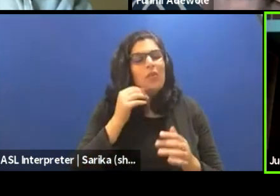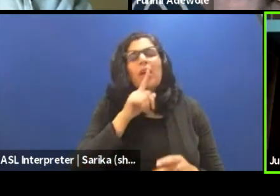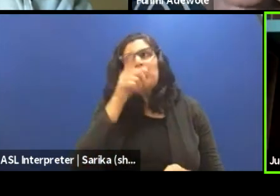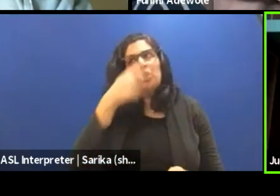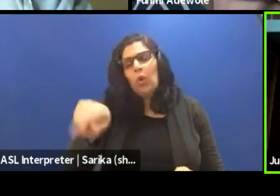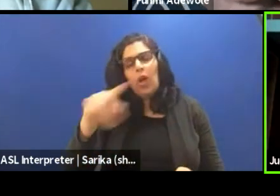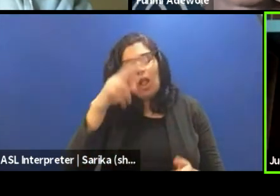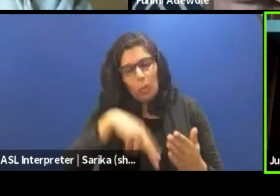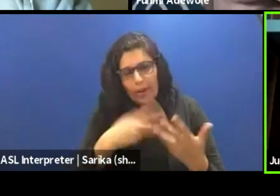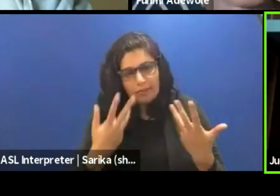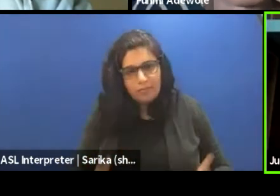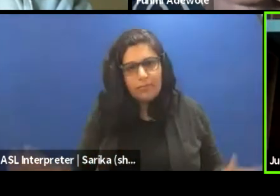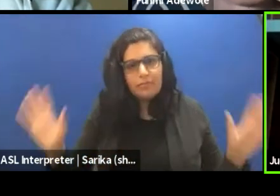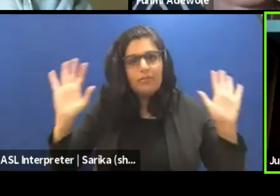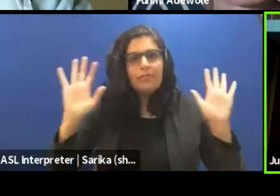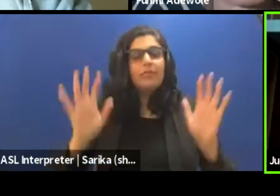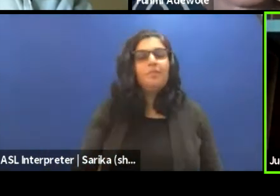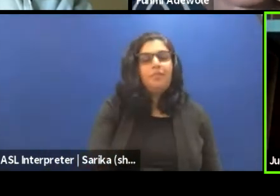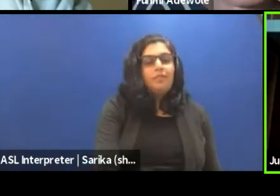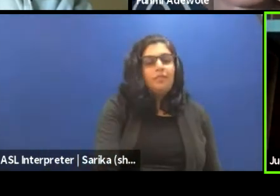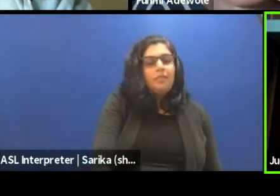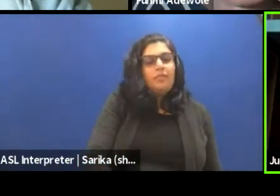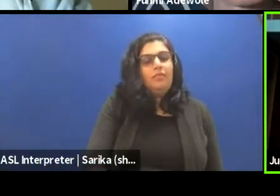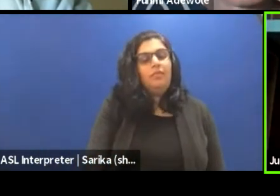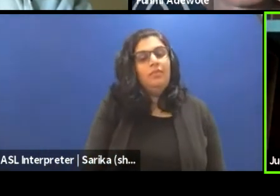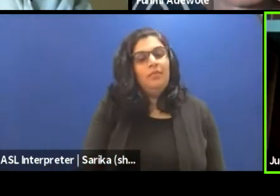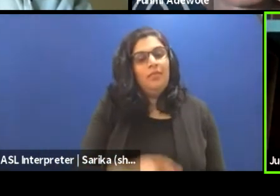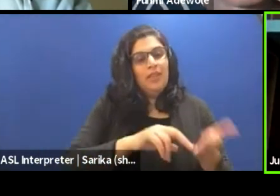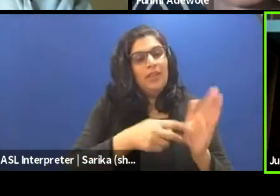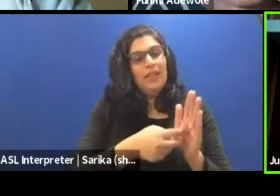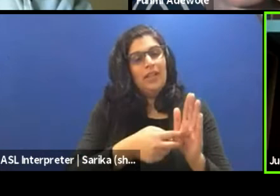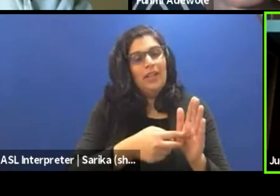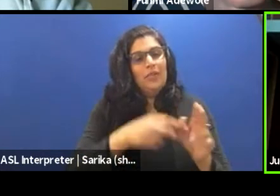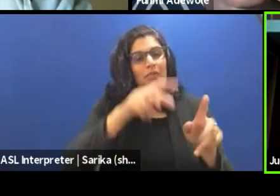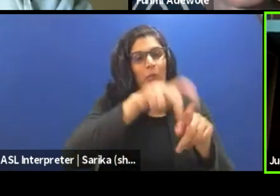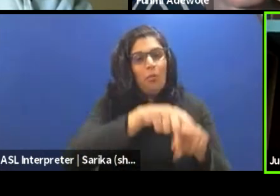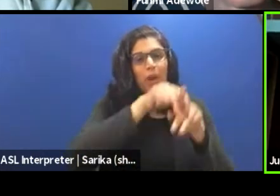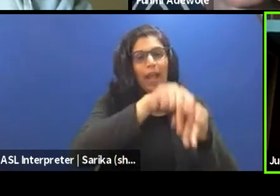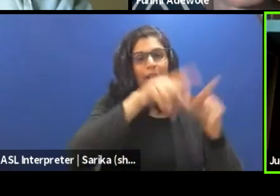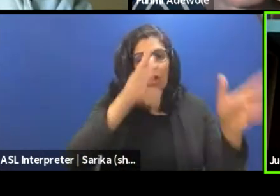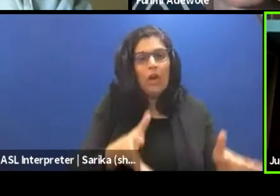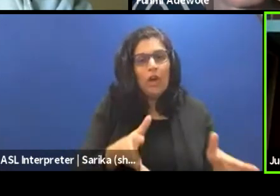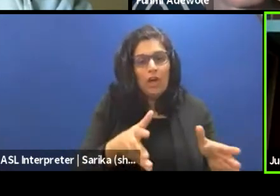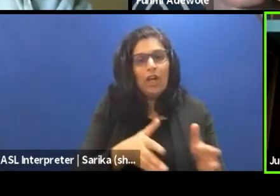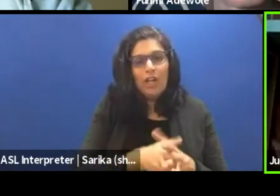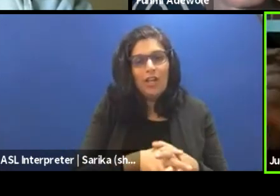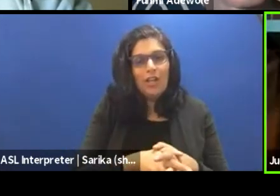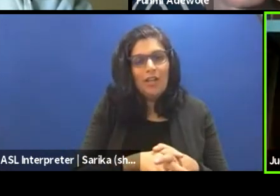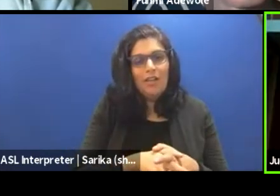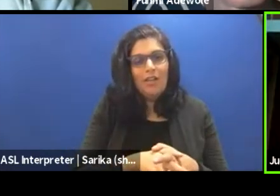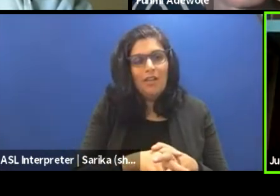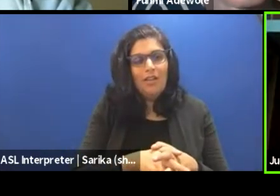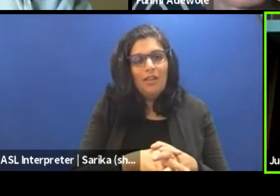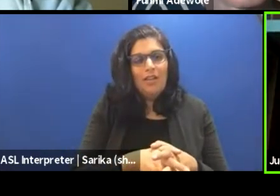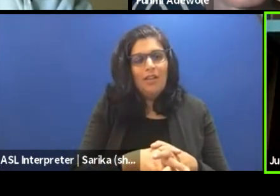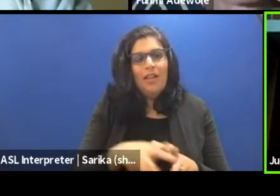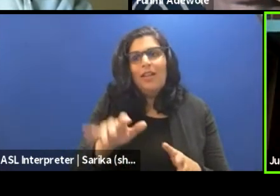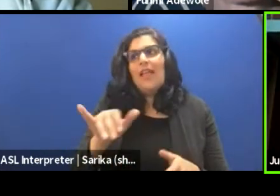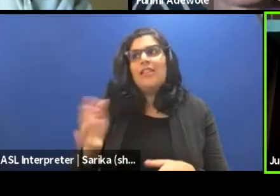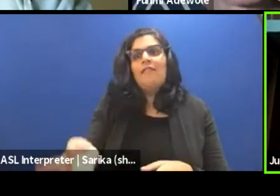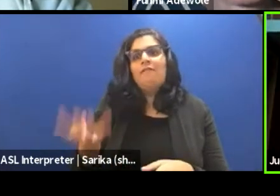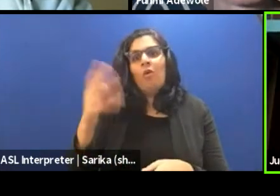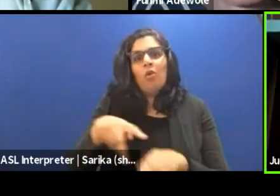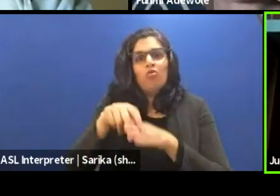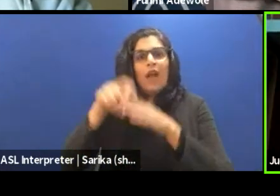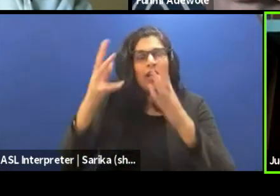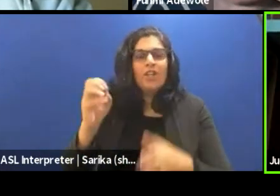guys have read, of course, Death on the King's Husband, that it just meant he was the rider into just like when, when they say the four riders of the apocalypse, they don't,